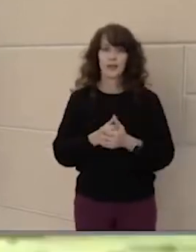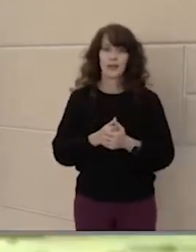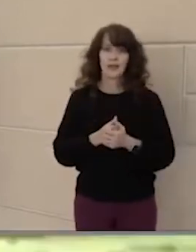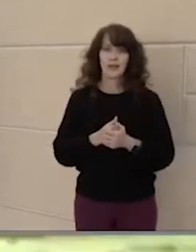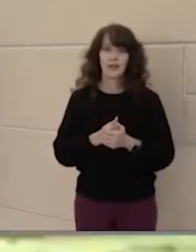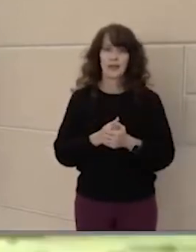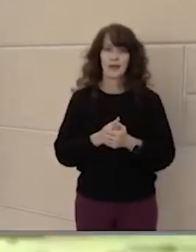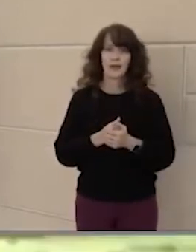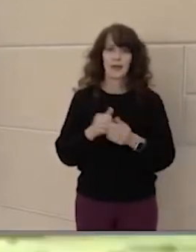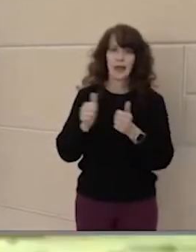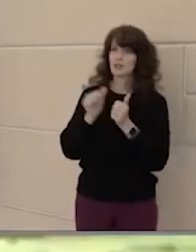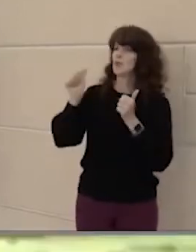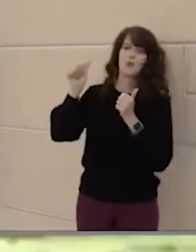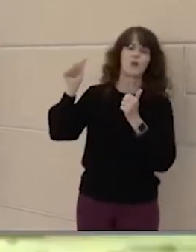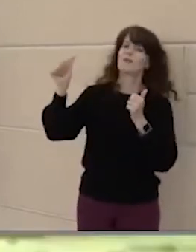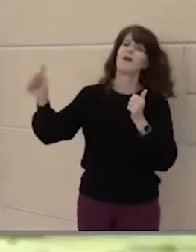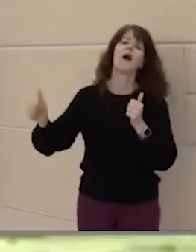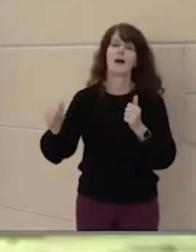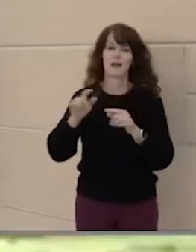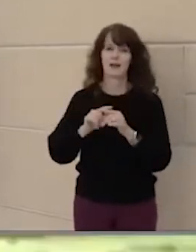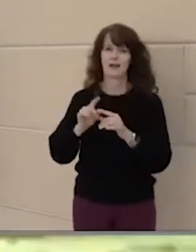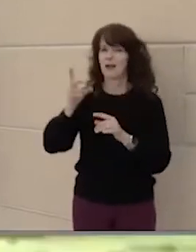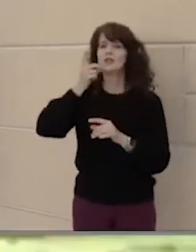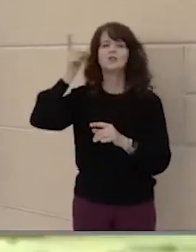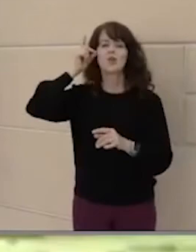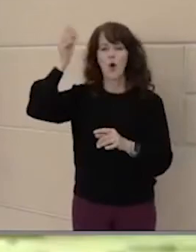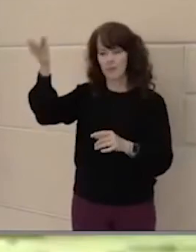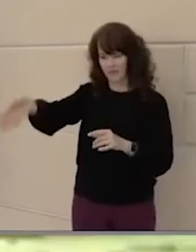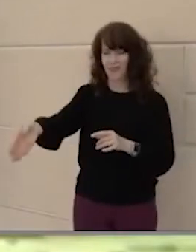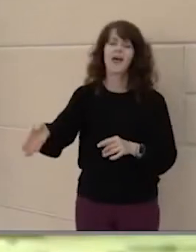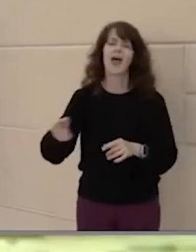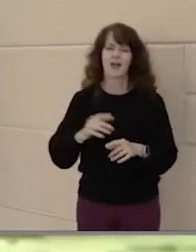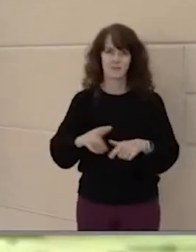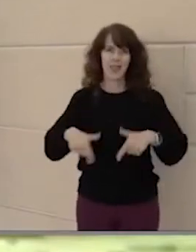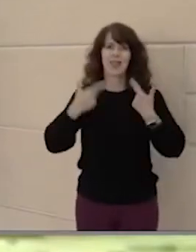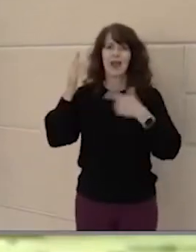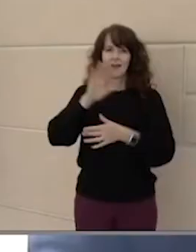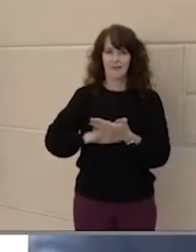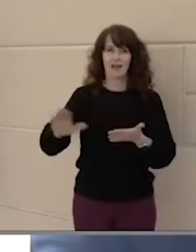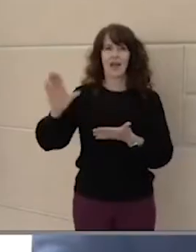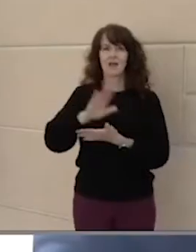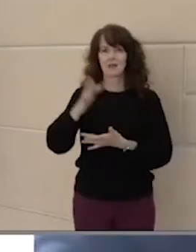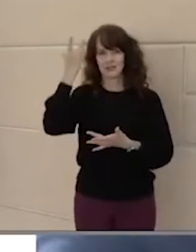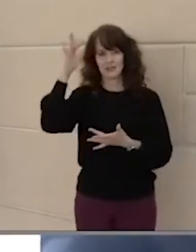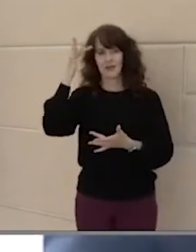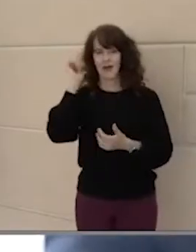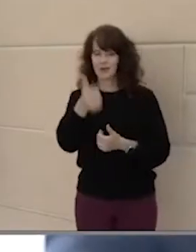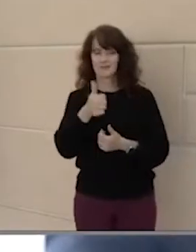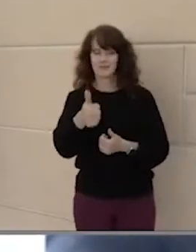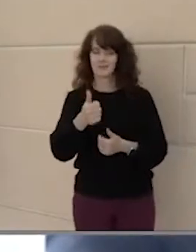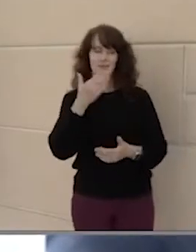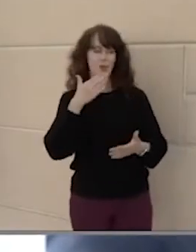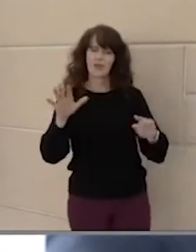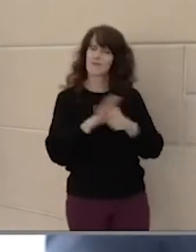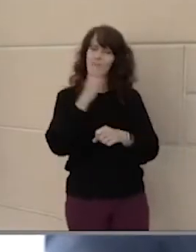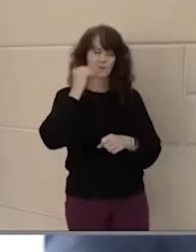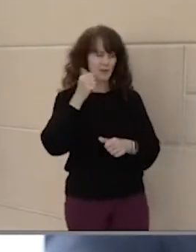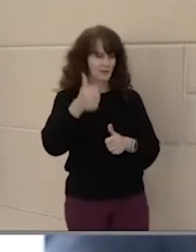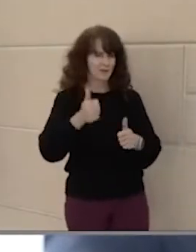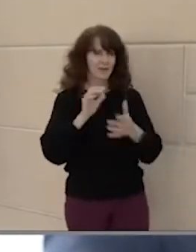UCR is way too far away for me, so I'm going to dorm there. Smart girl. There we go. Absolutely. Get the full experience.